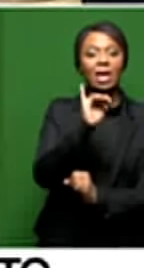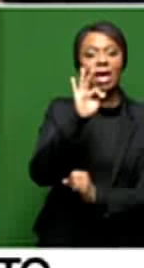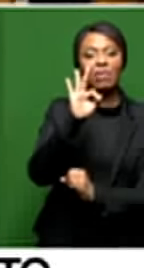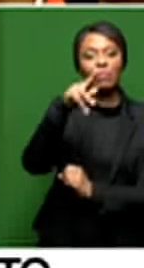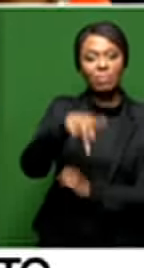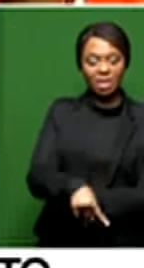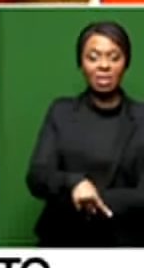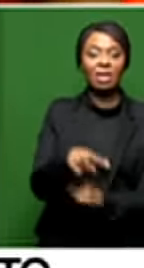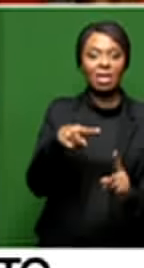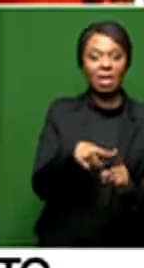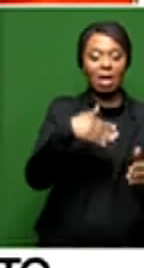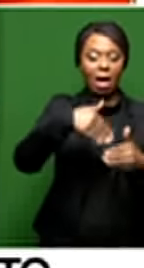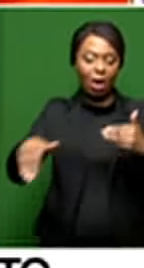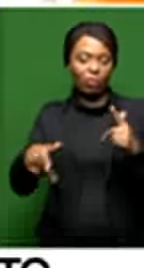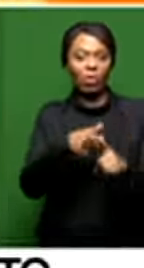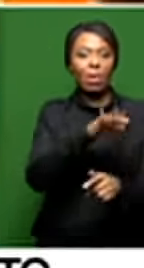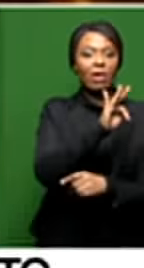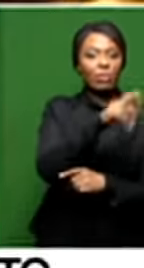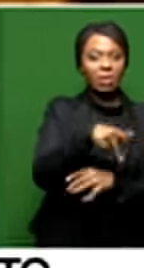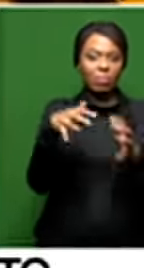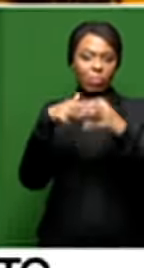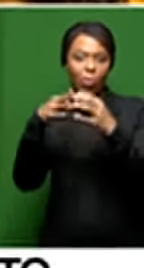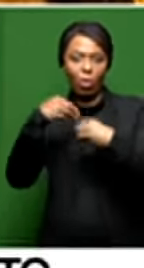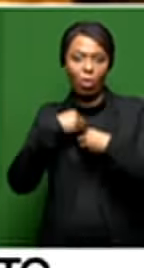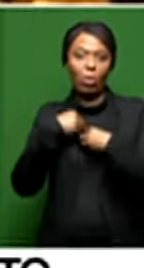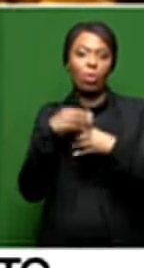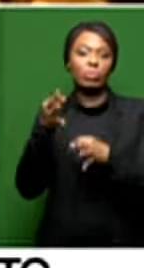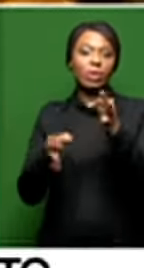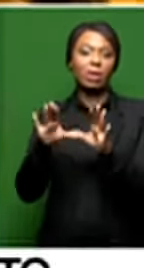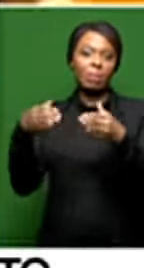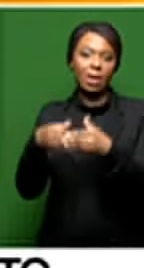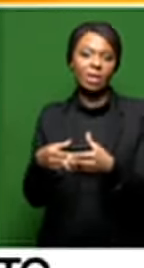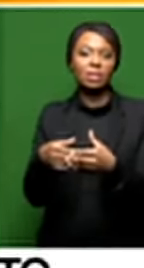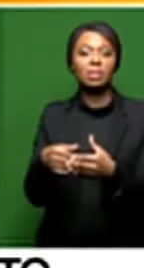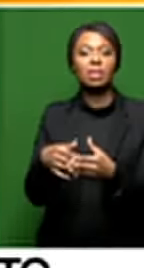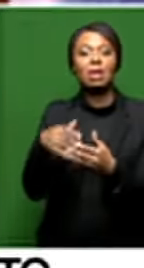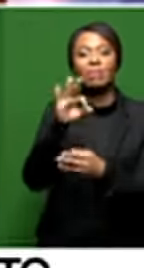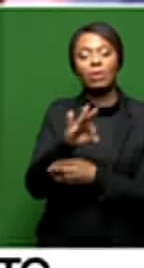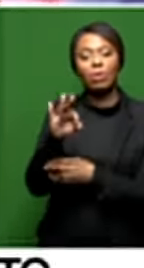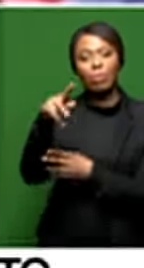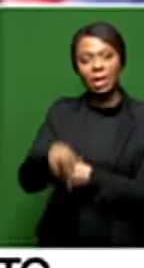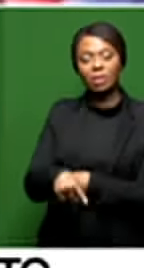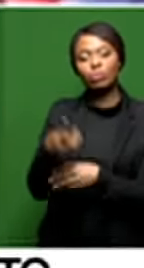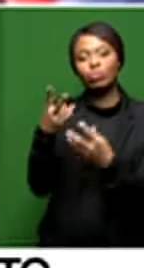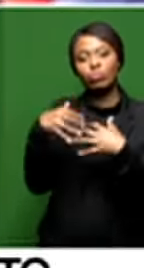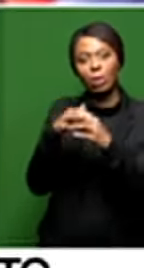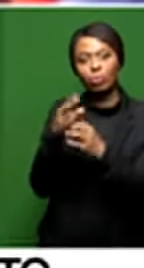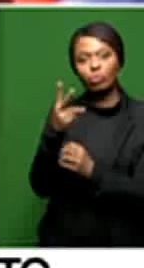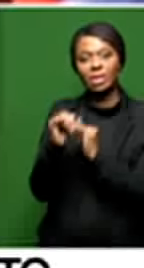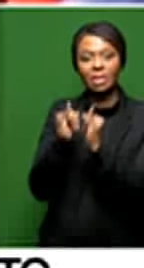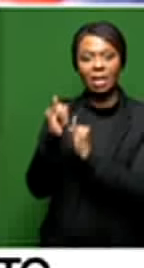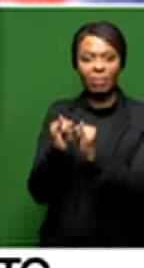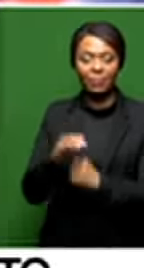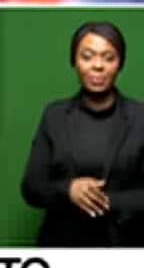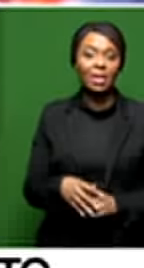until she left the party to form the National Freedom Party in 2011. Meanwhile, ANC Member of Parliament Nomatempa Maseko